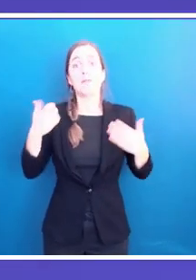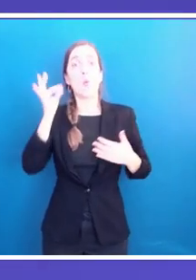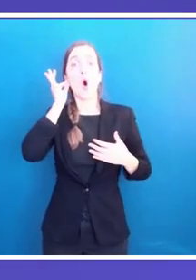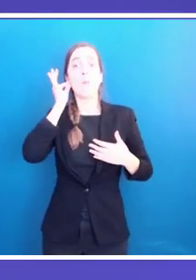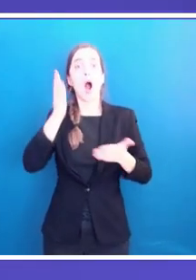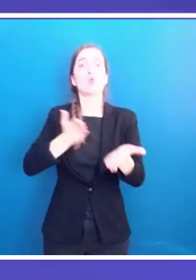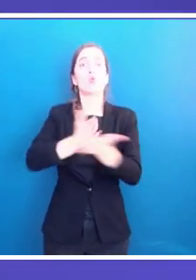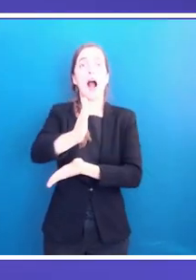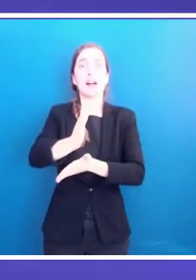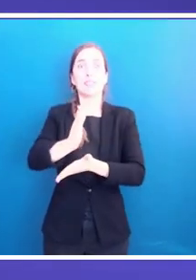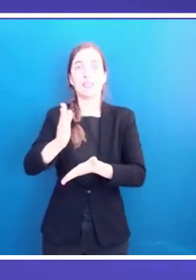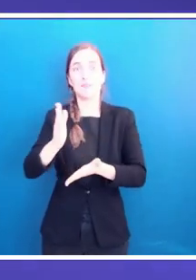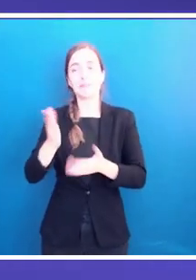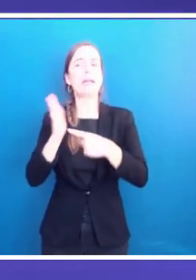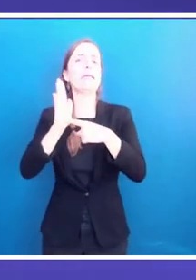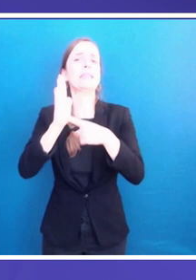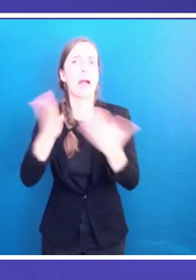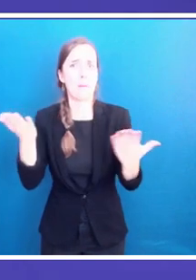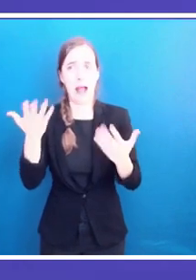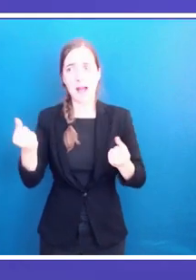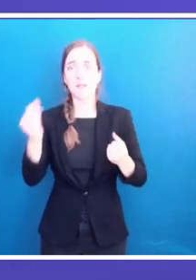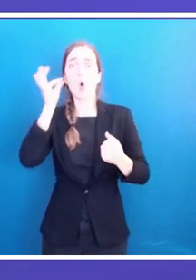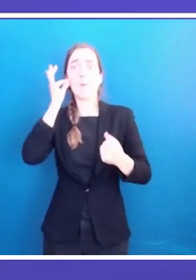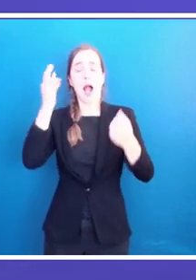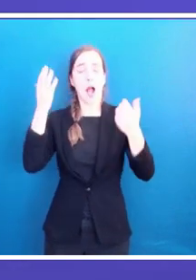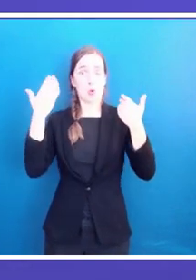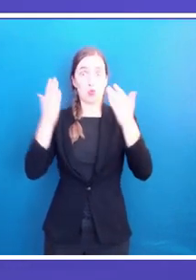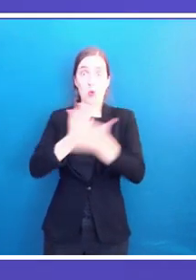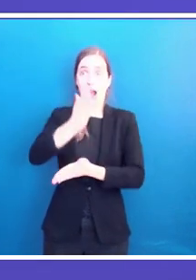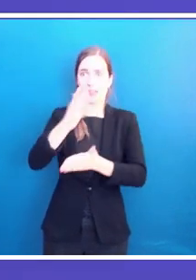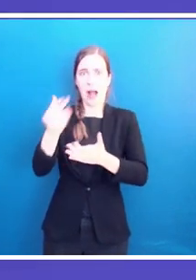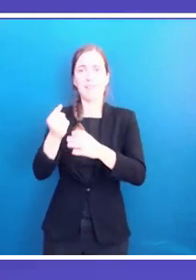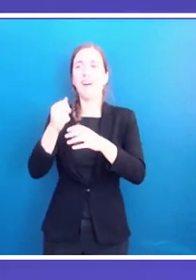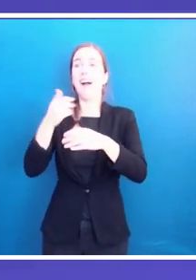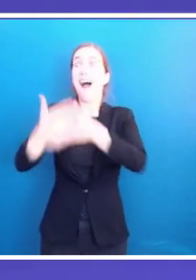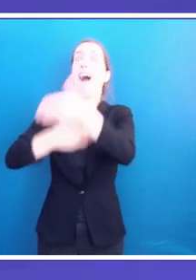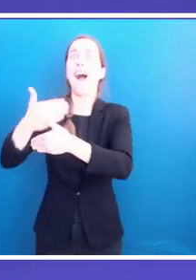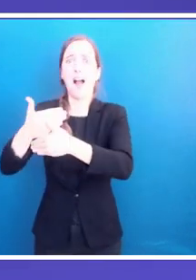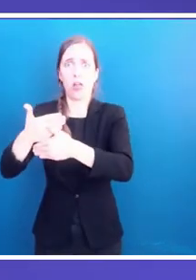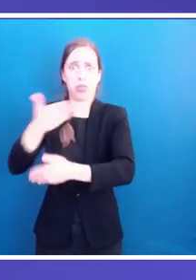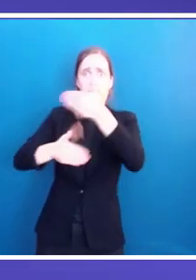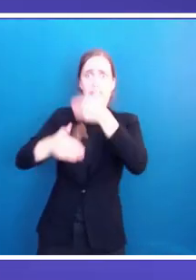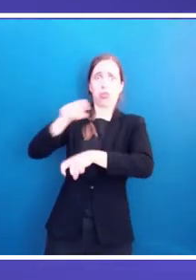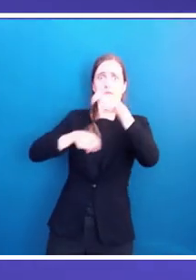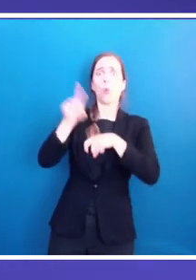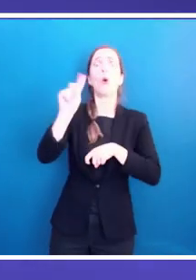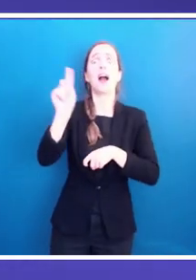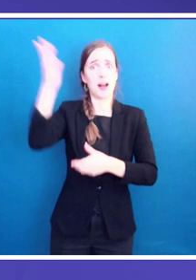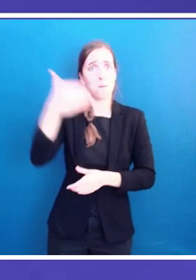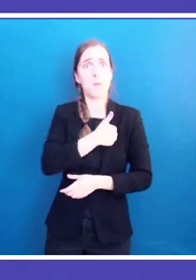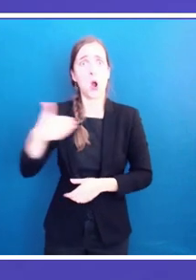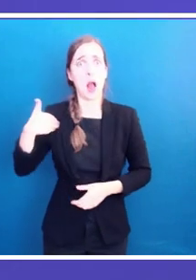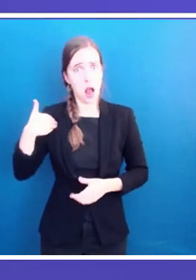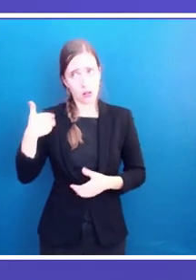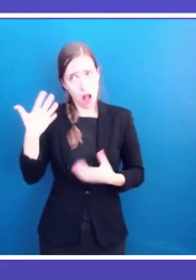all across Europe, hate speech against women and feminist movements from ultra-conservative and populist parties increase year